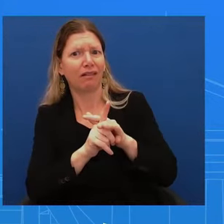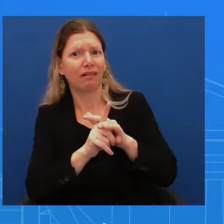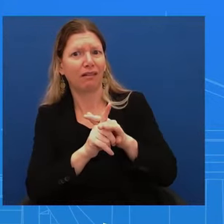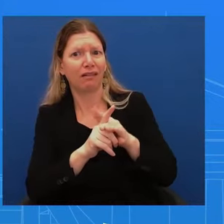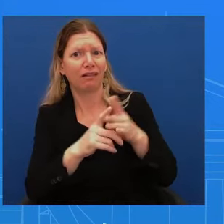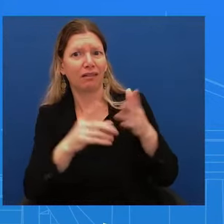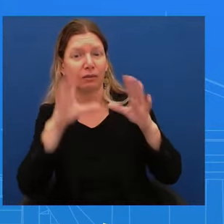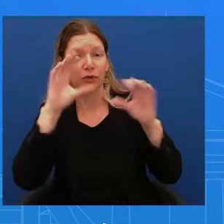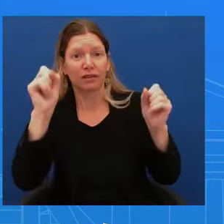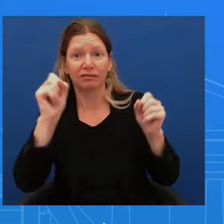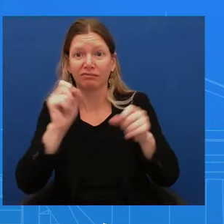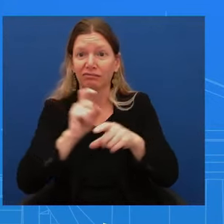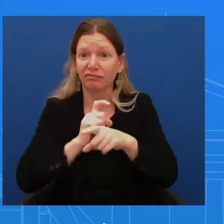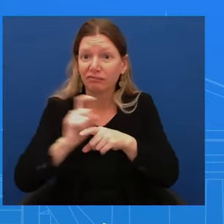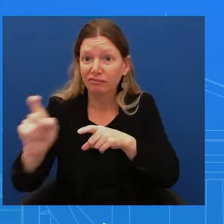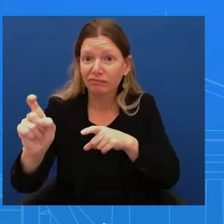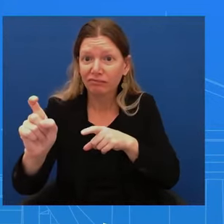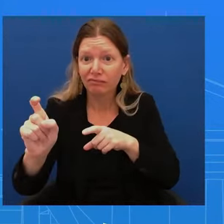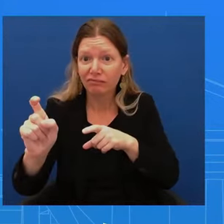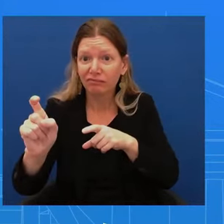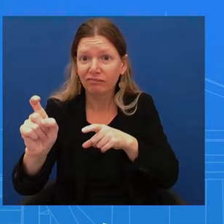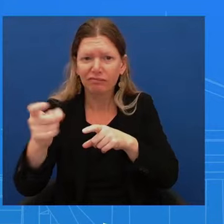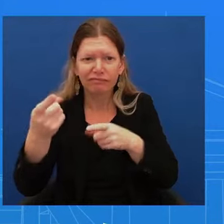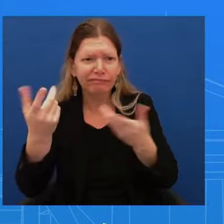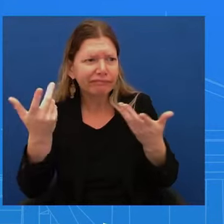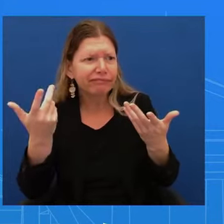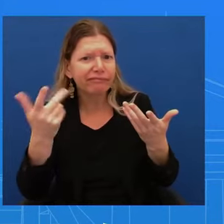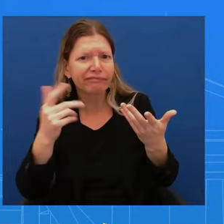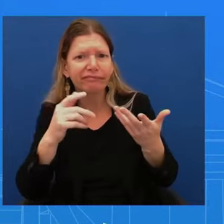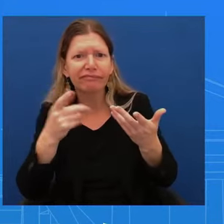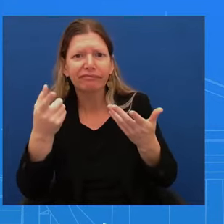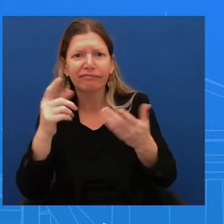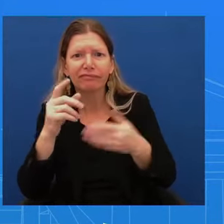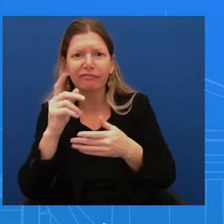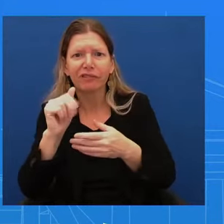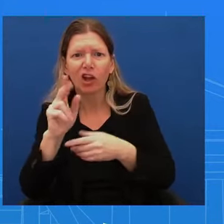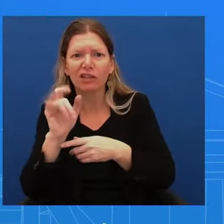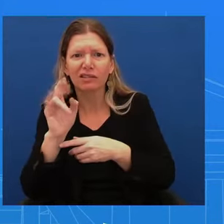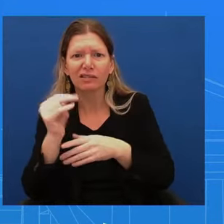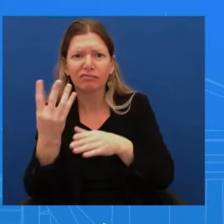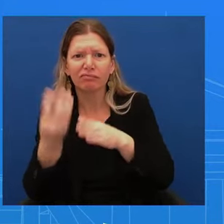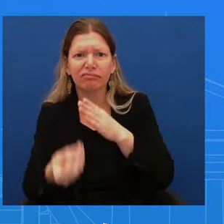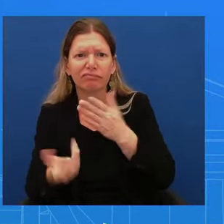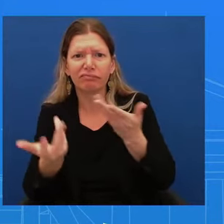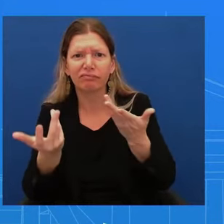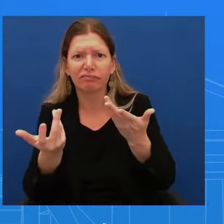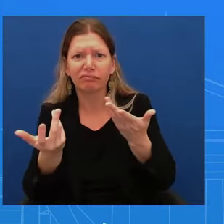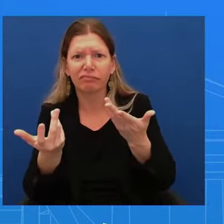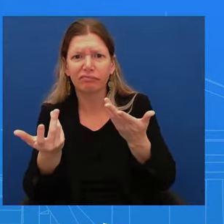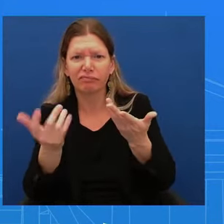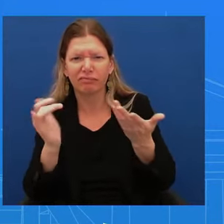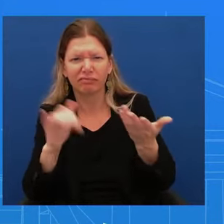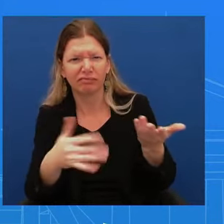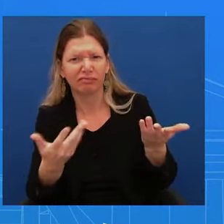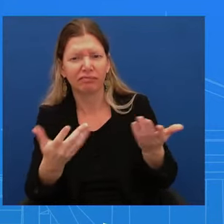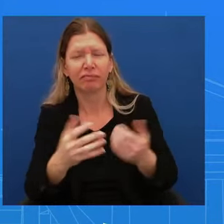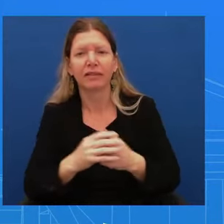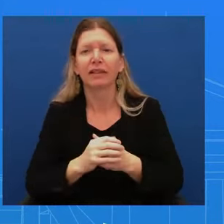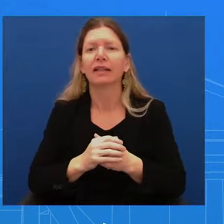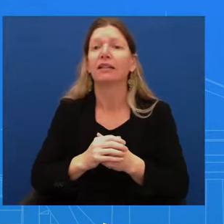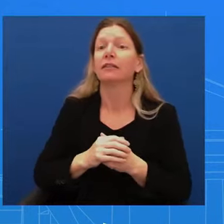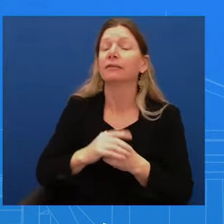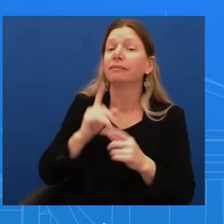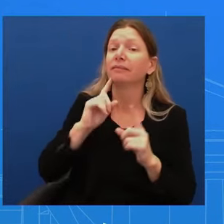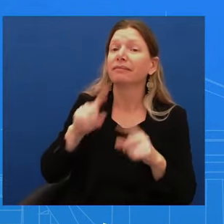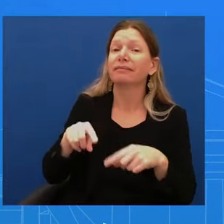day. Well, it's a hypothetical and a speculative. But I think it's important to remember the whole idea of delegation of authority. You need to have a process for